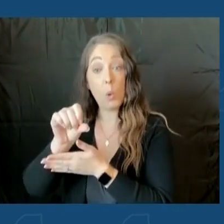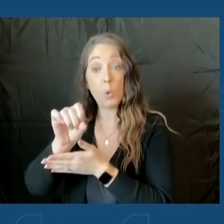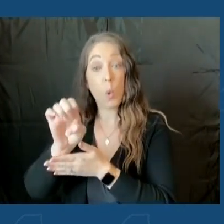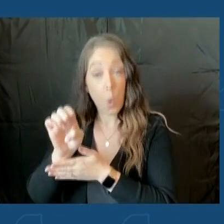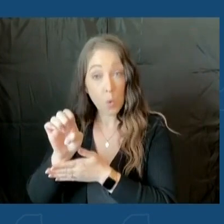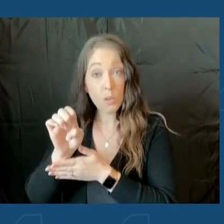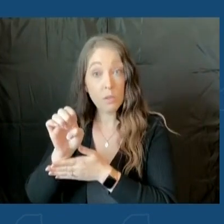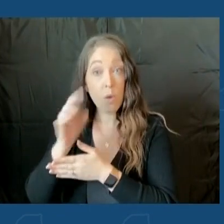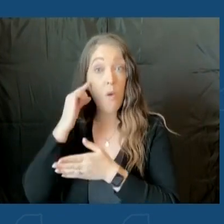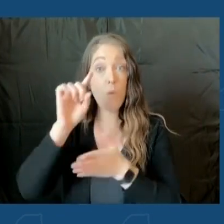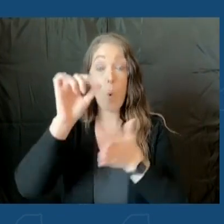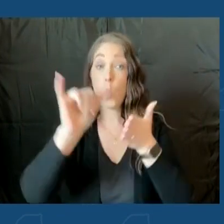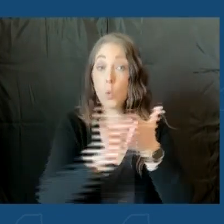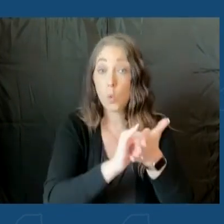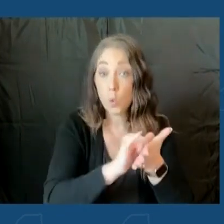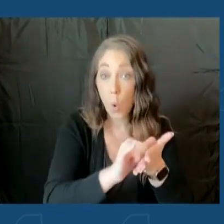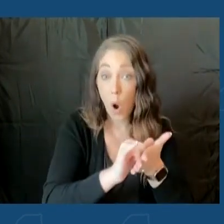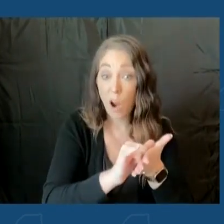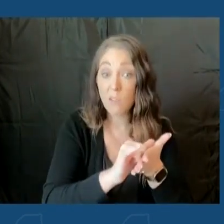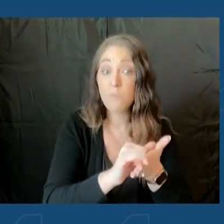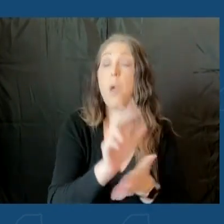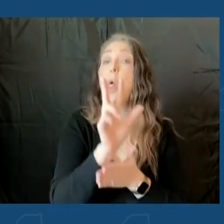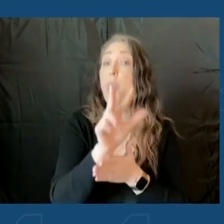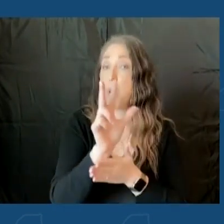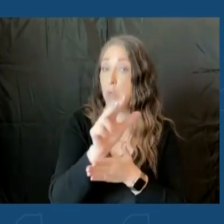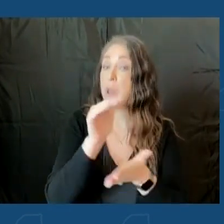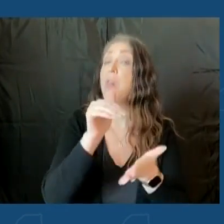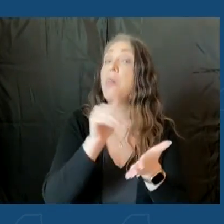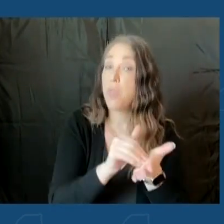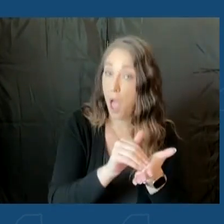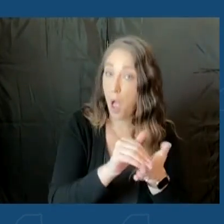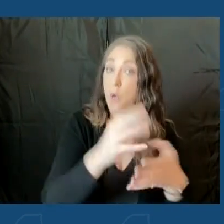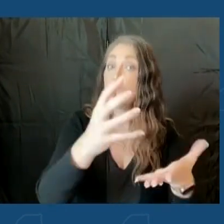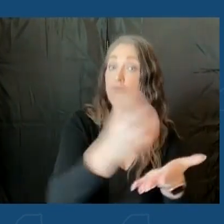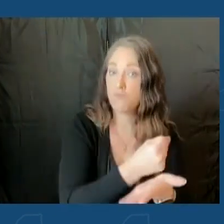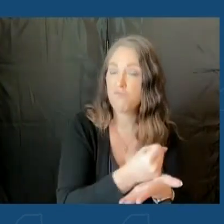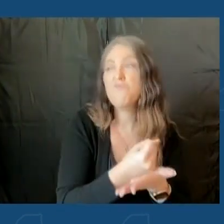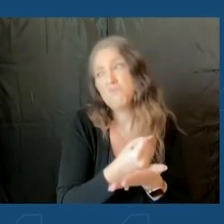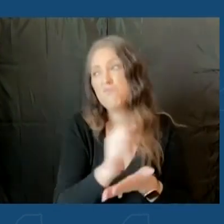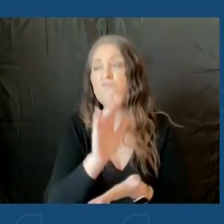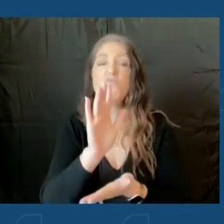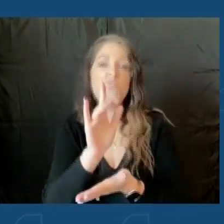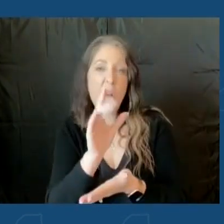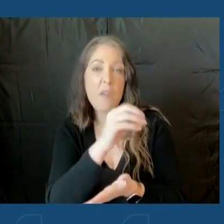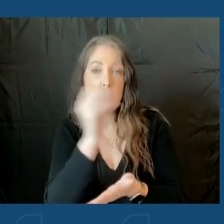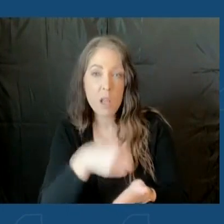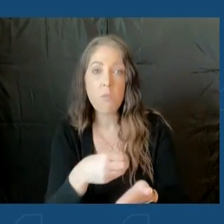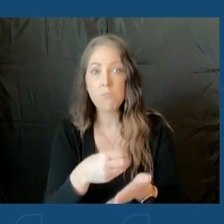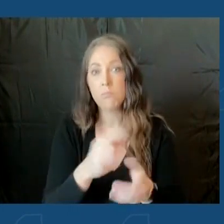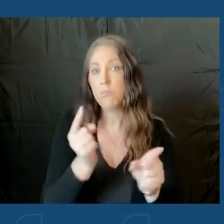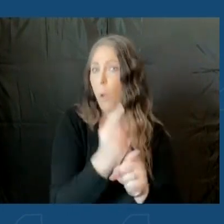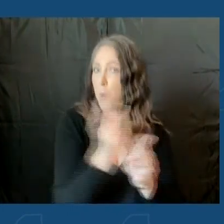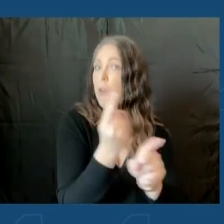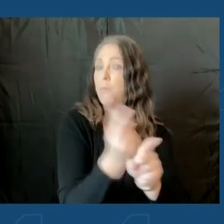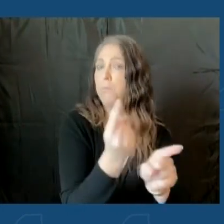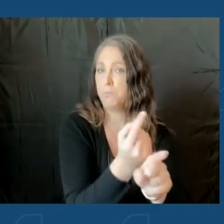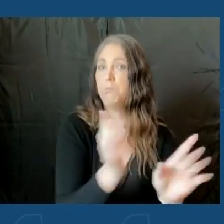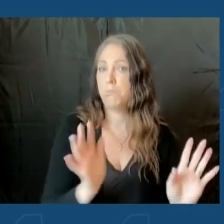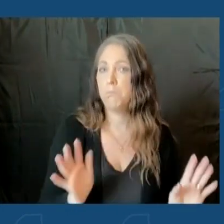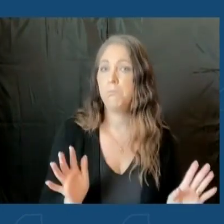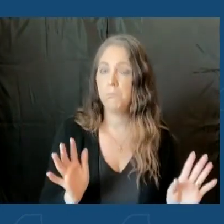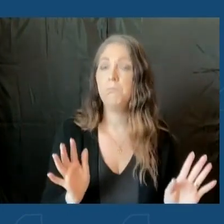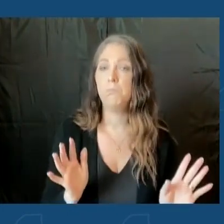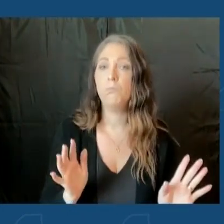York, as a state, got about 33,000 doses, a little more than 25%, and appropriately so. As you heard, the